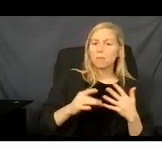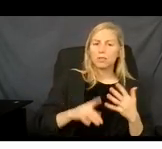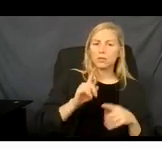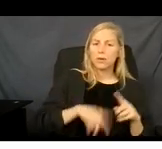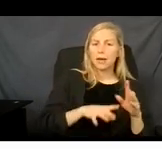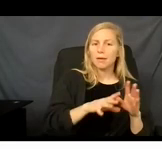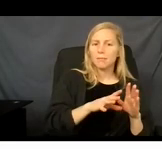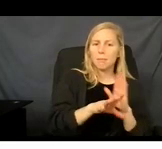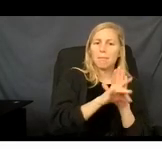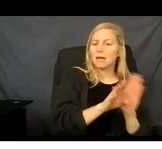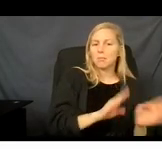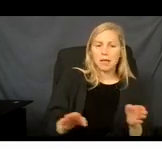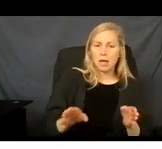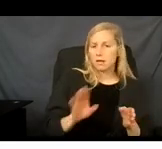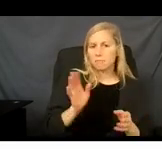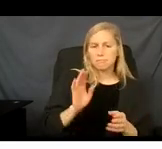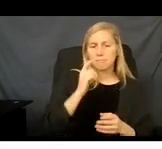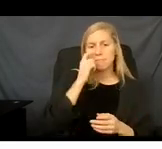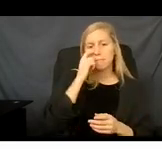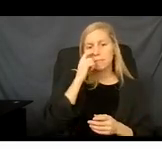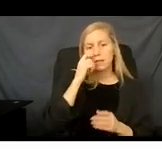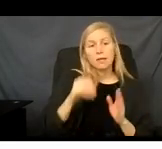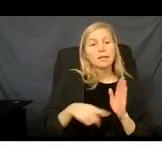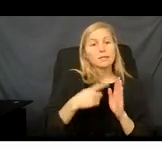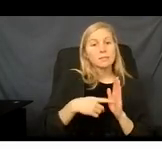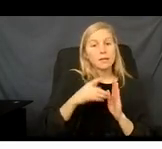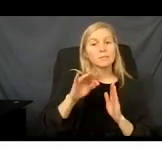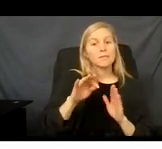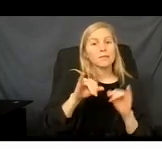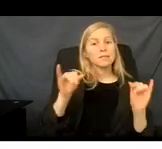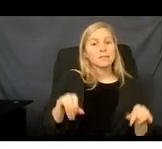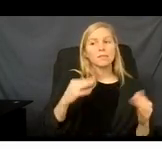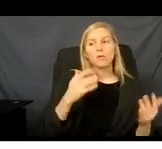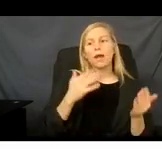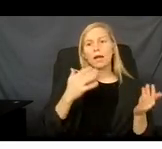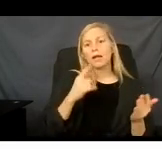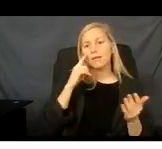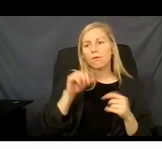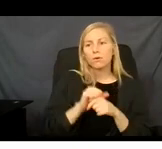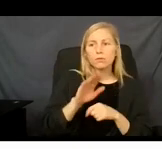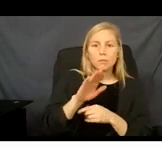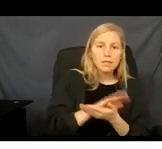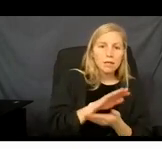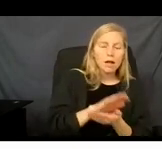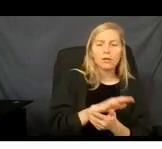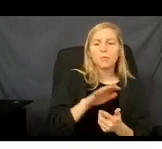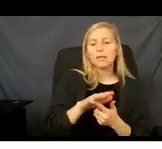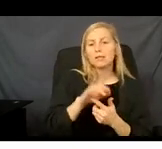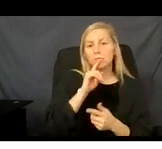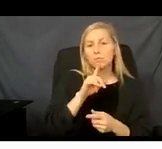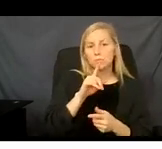And sometimes when the system is waiting for you to submit documents to confirm your Medicaid eligibility,